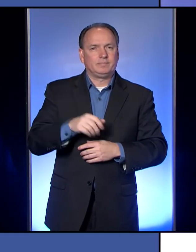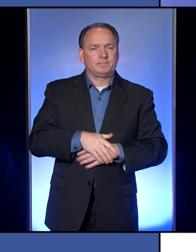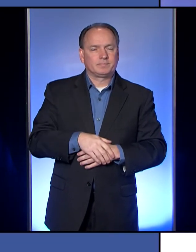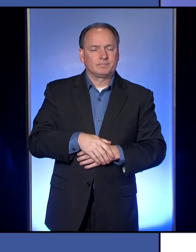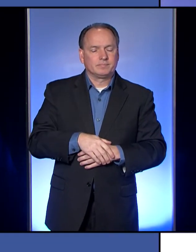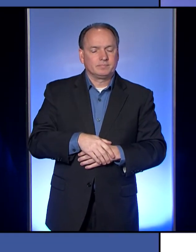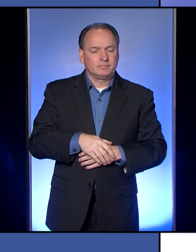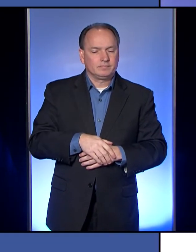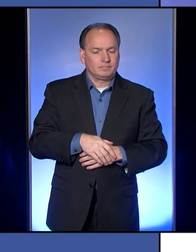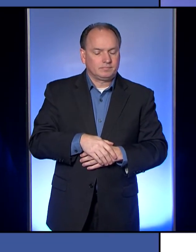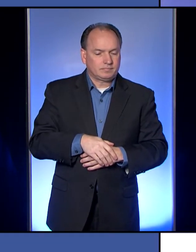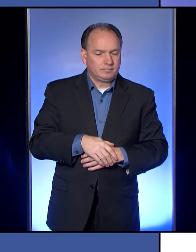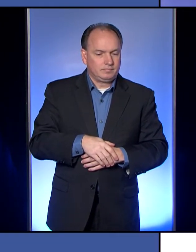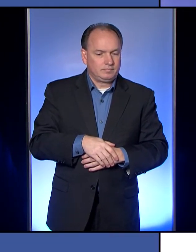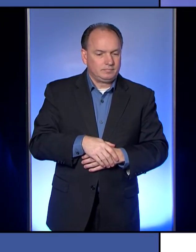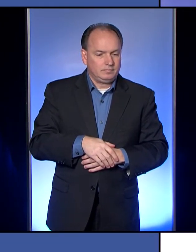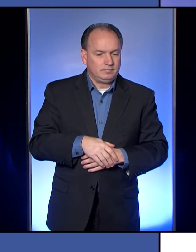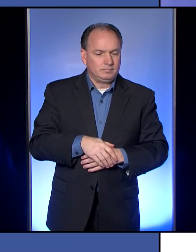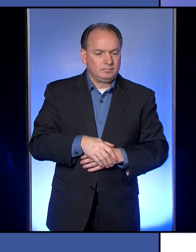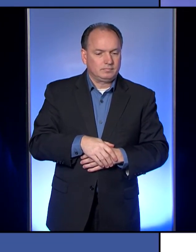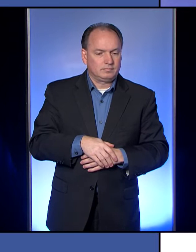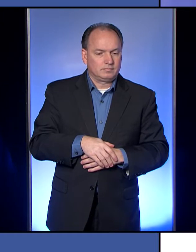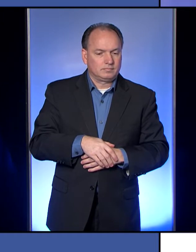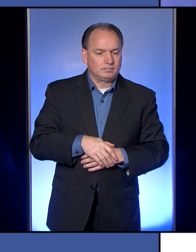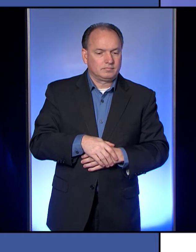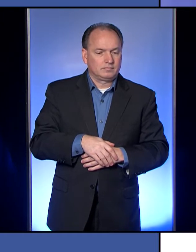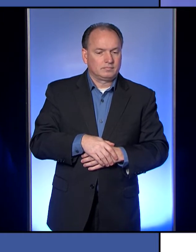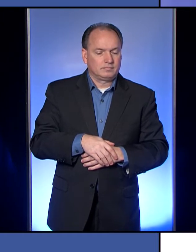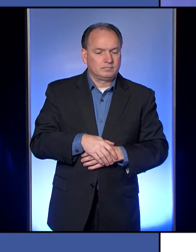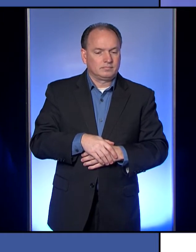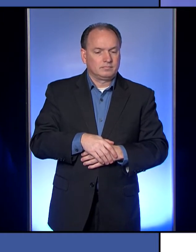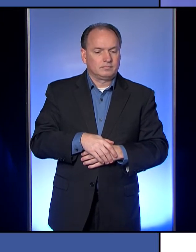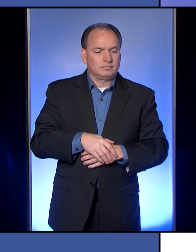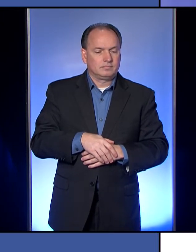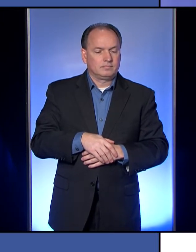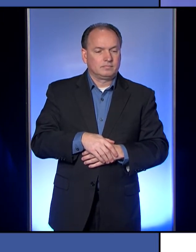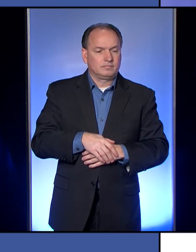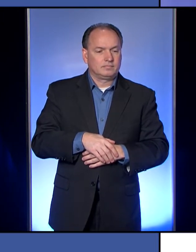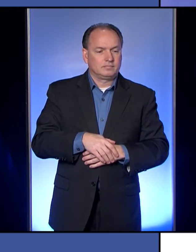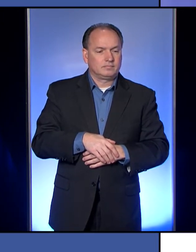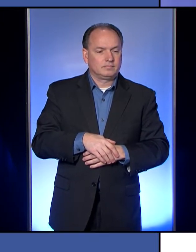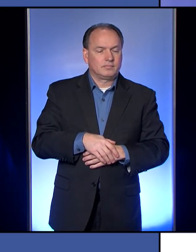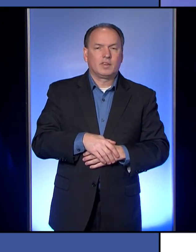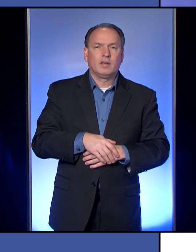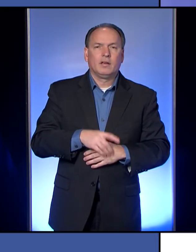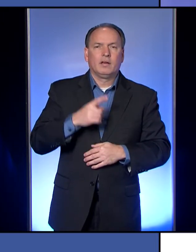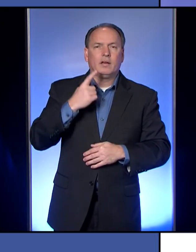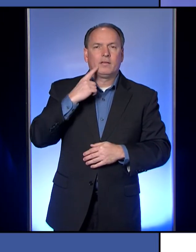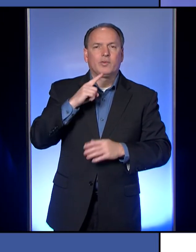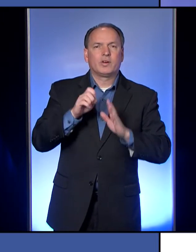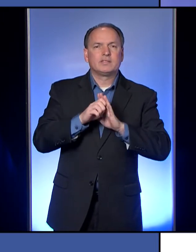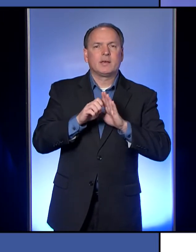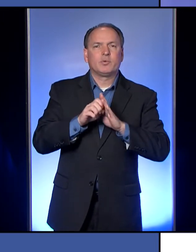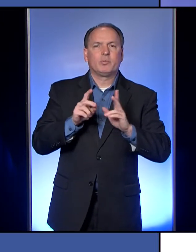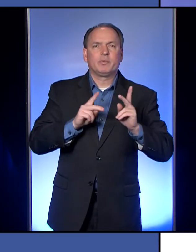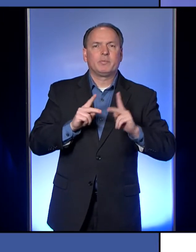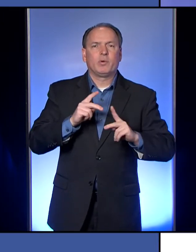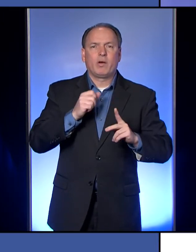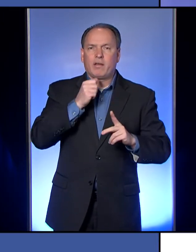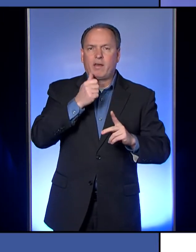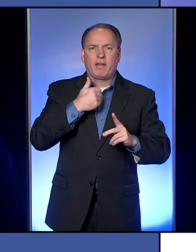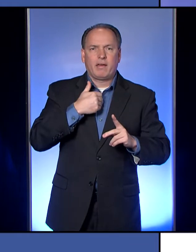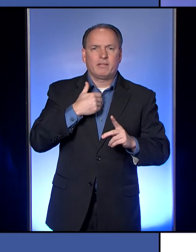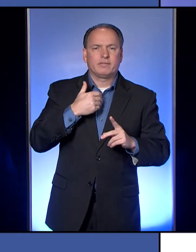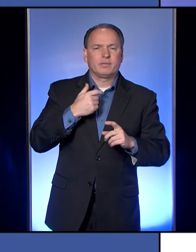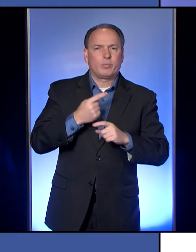Hi, Kathy for, for people who might not have the tools to sort of make a mask at home and have tried to find some different stores in the